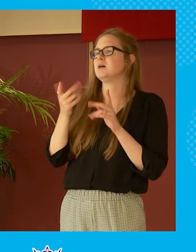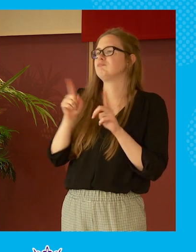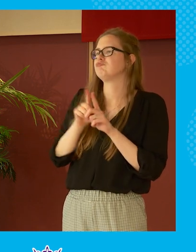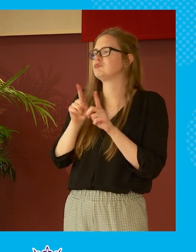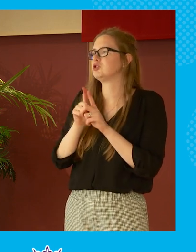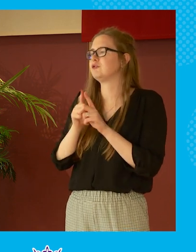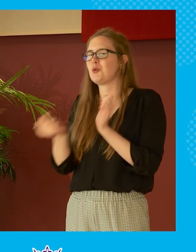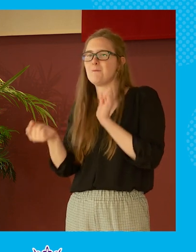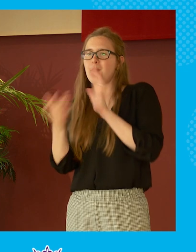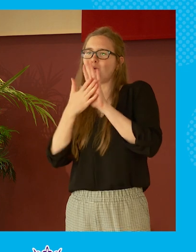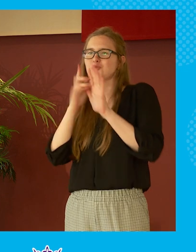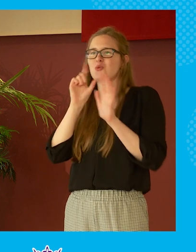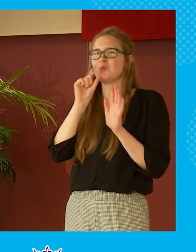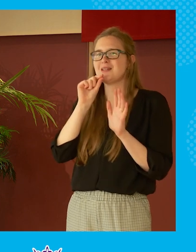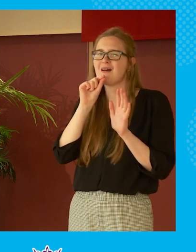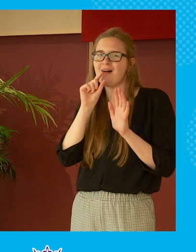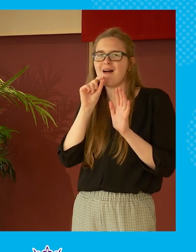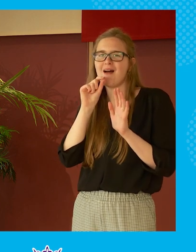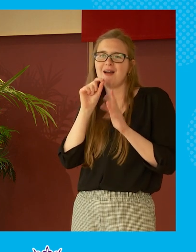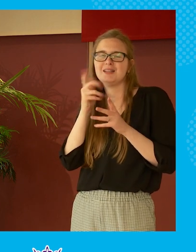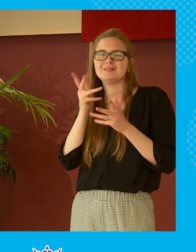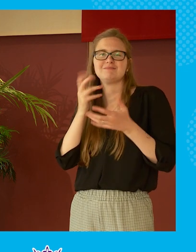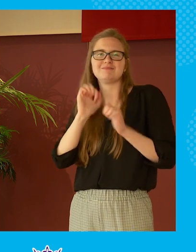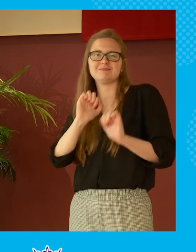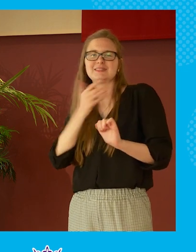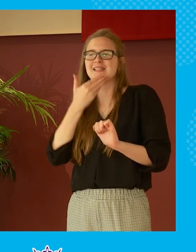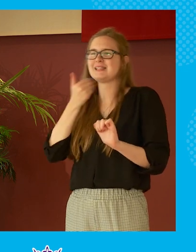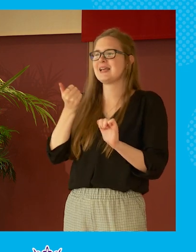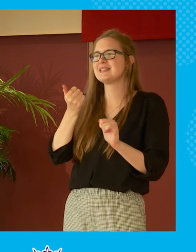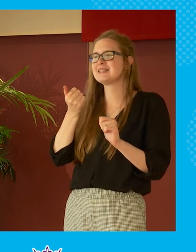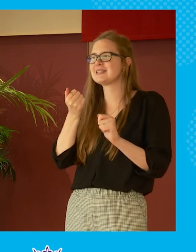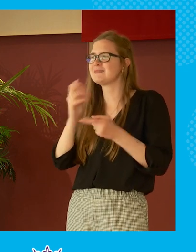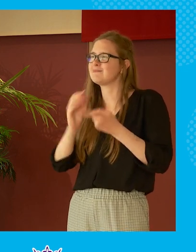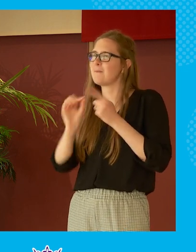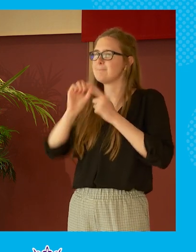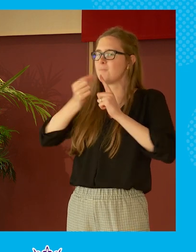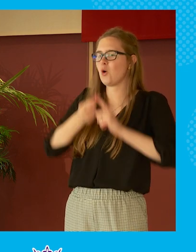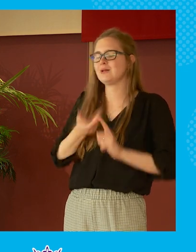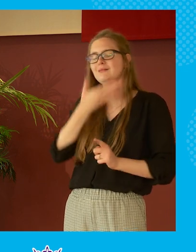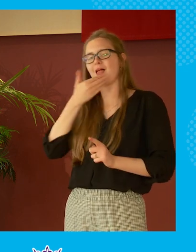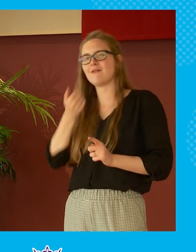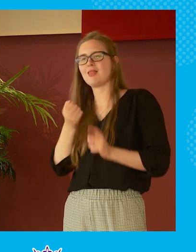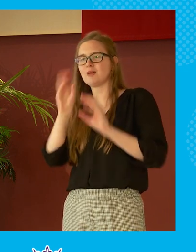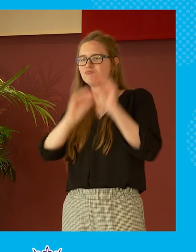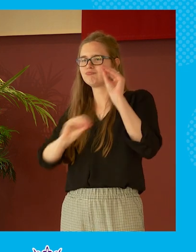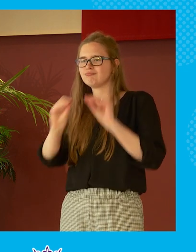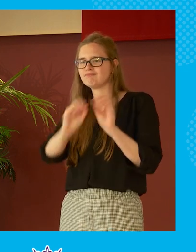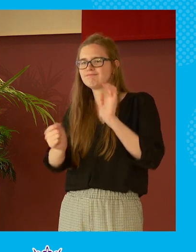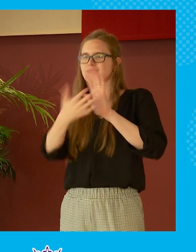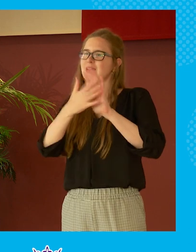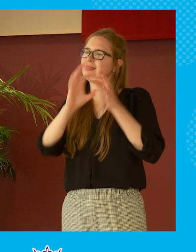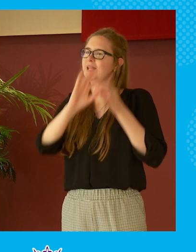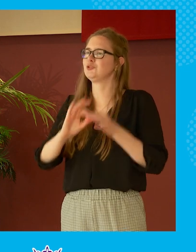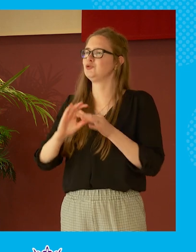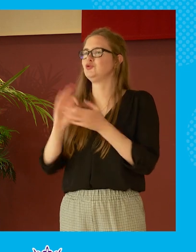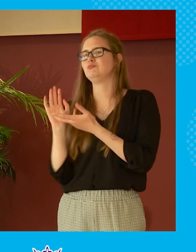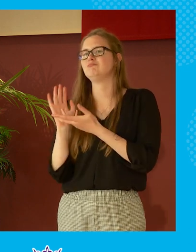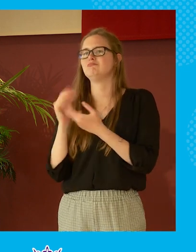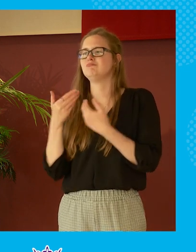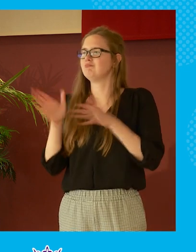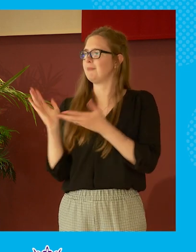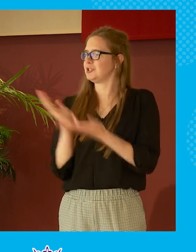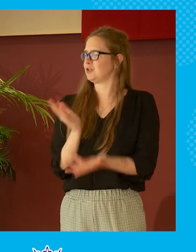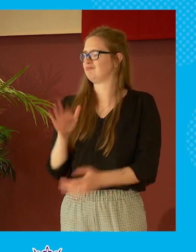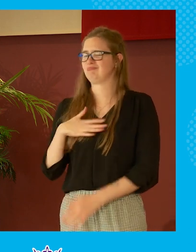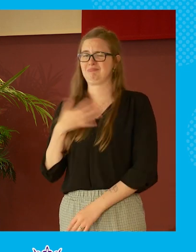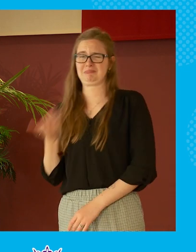you post something on twitter um and it's you know a nice nuanced points that you've made about some aspect of public services and nobody